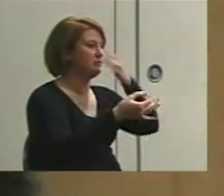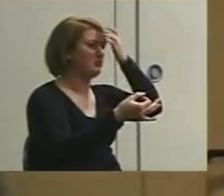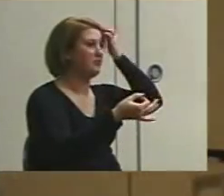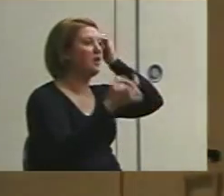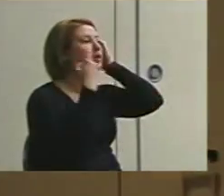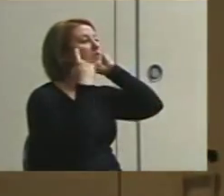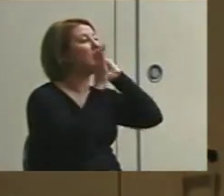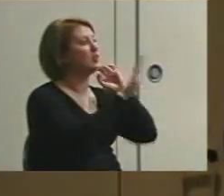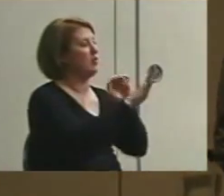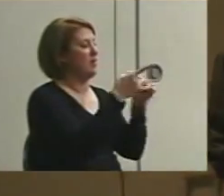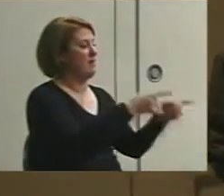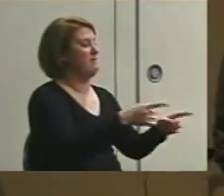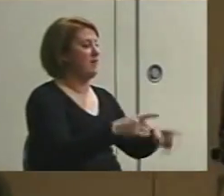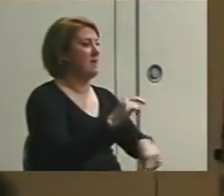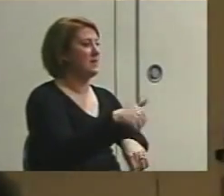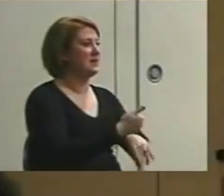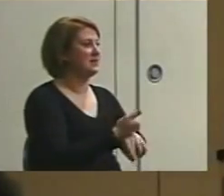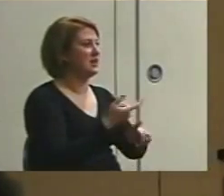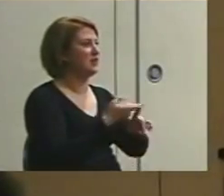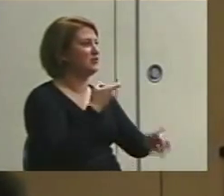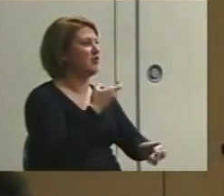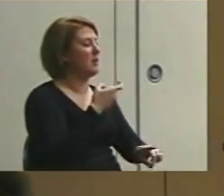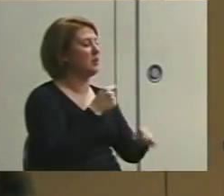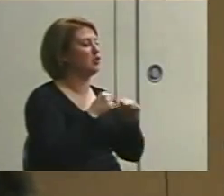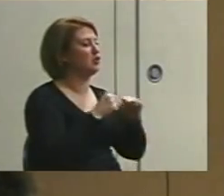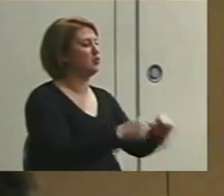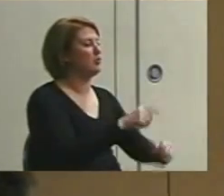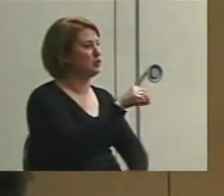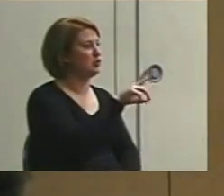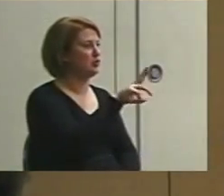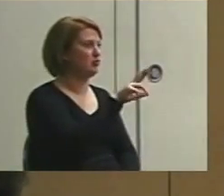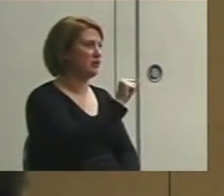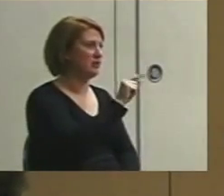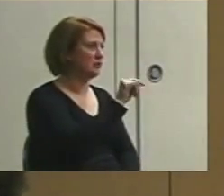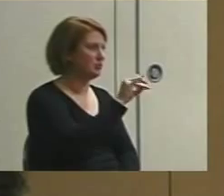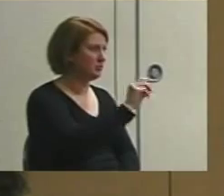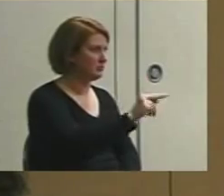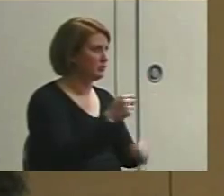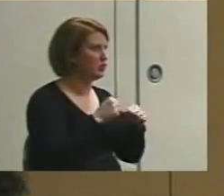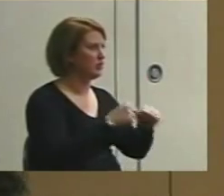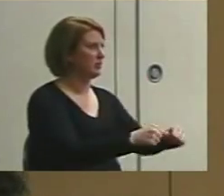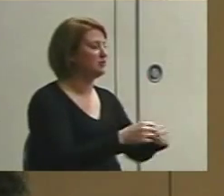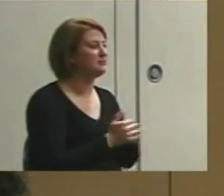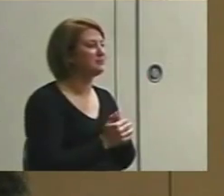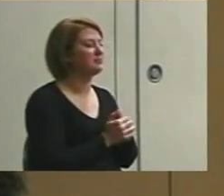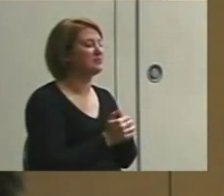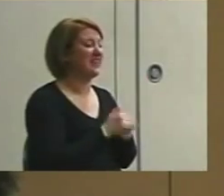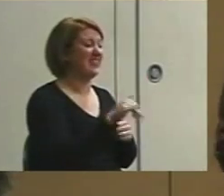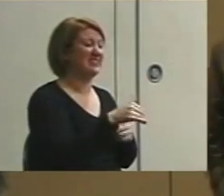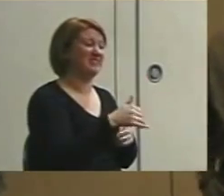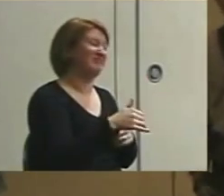for your event-based is from duration. Duration's too hard to use. Let's use this.